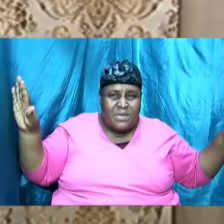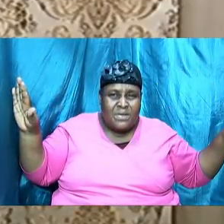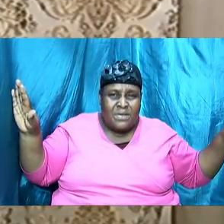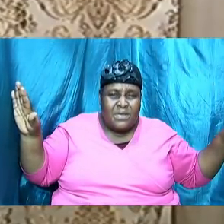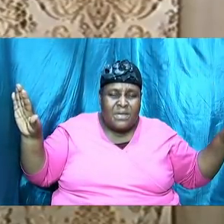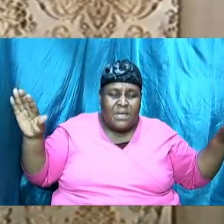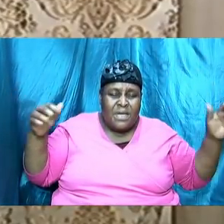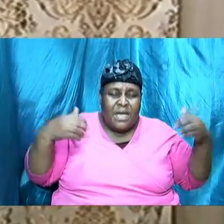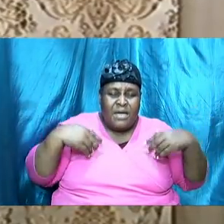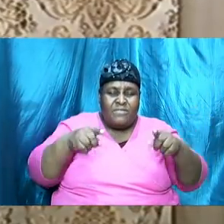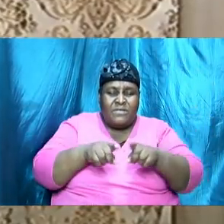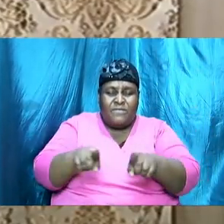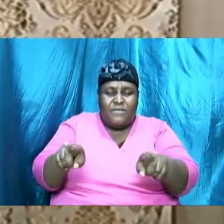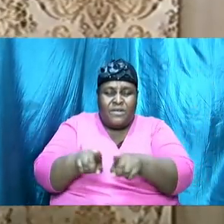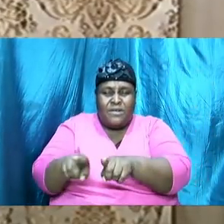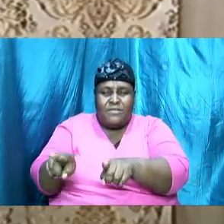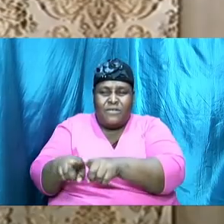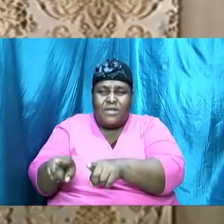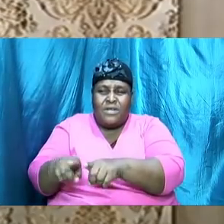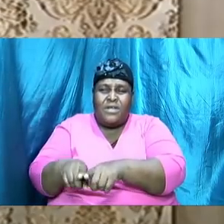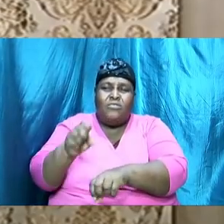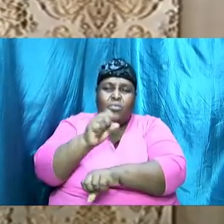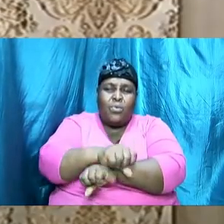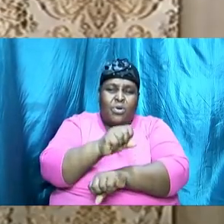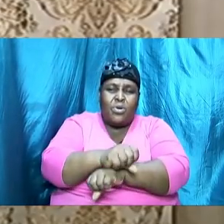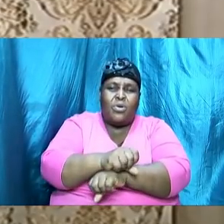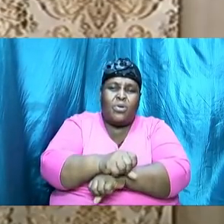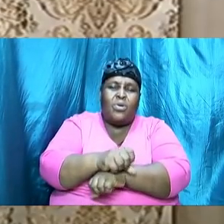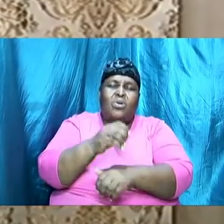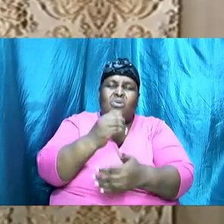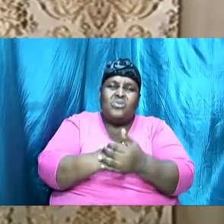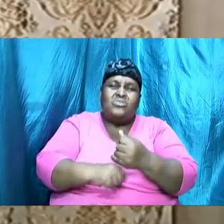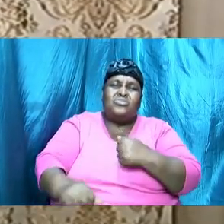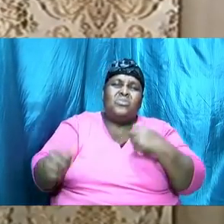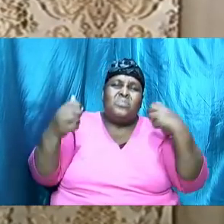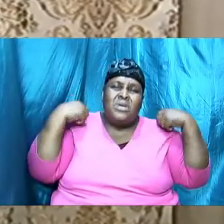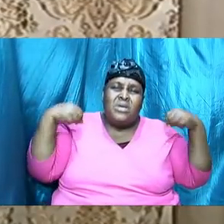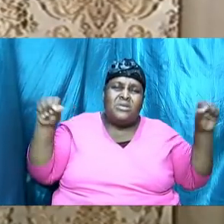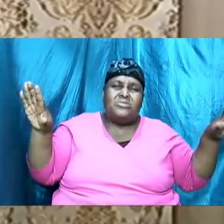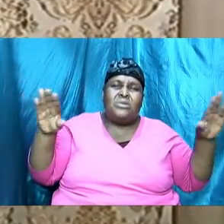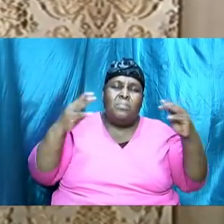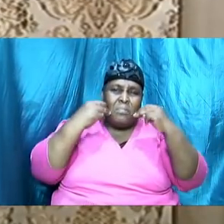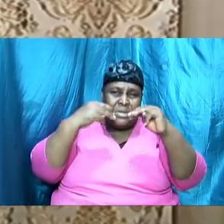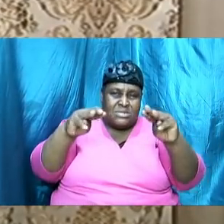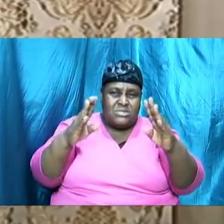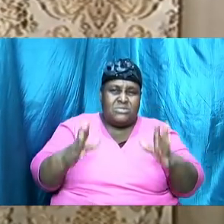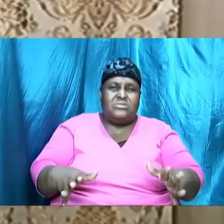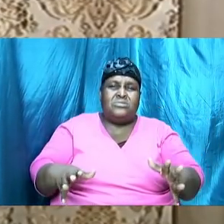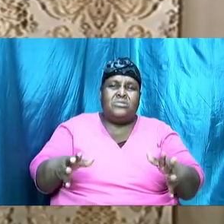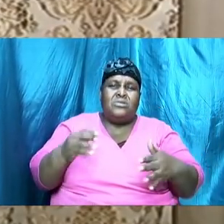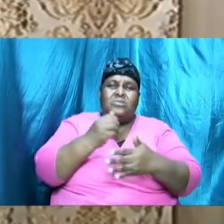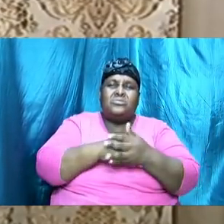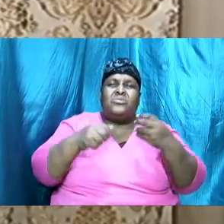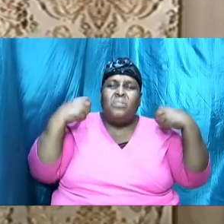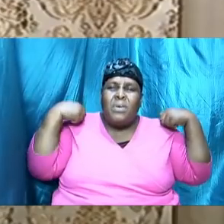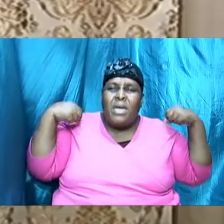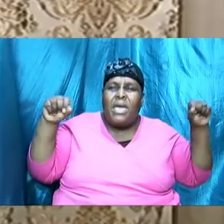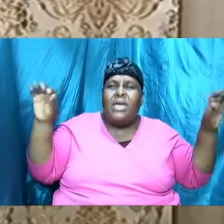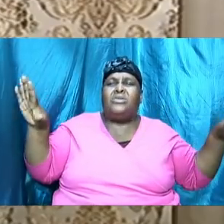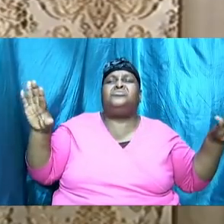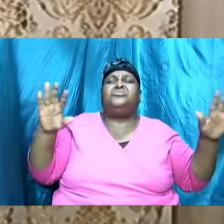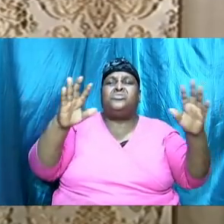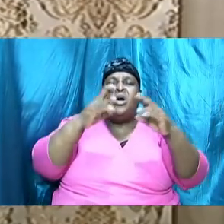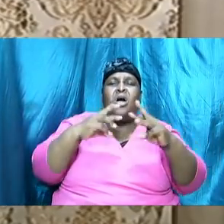tasks some are messengers some are warriors some where are the cherubims and the